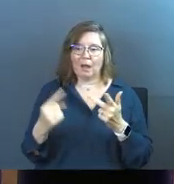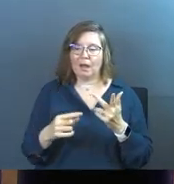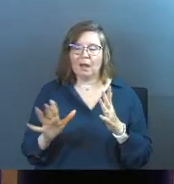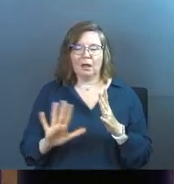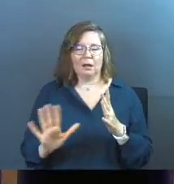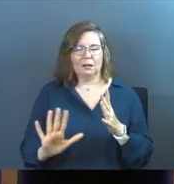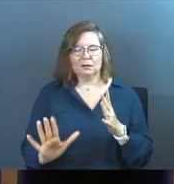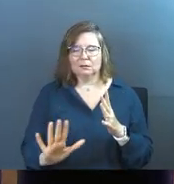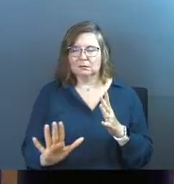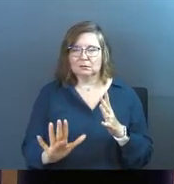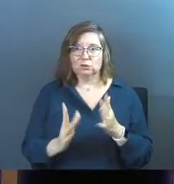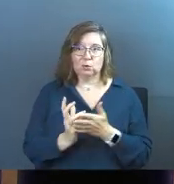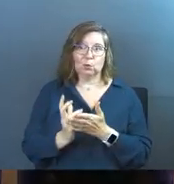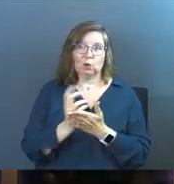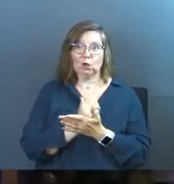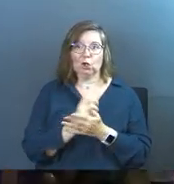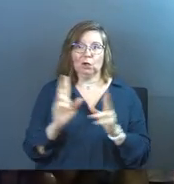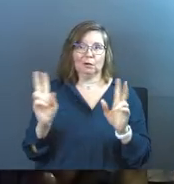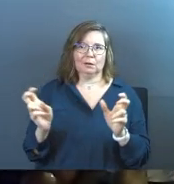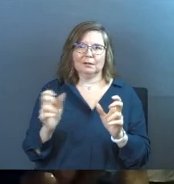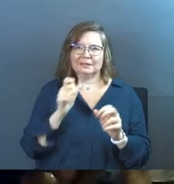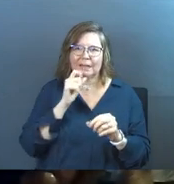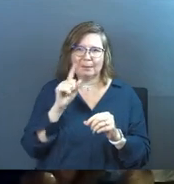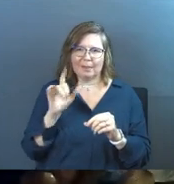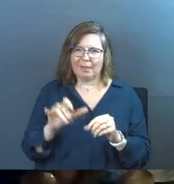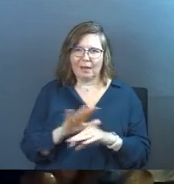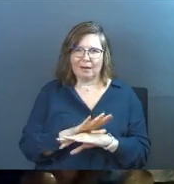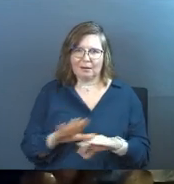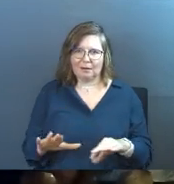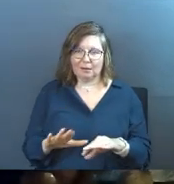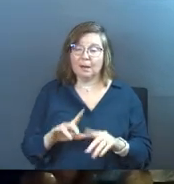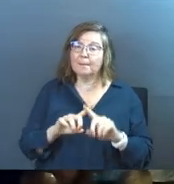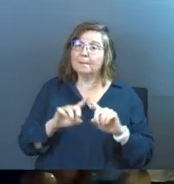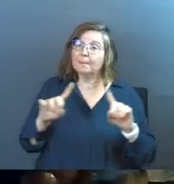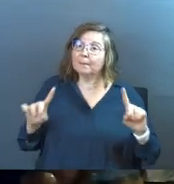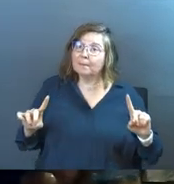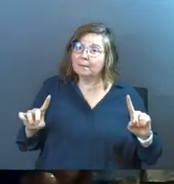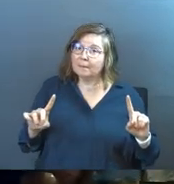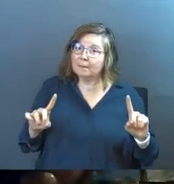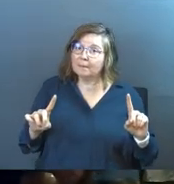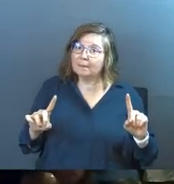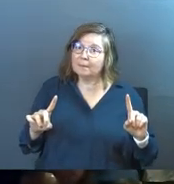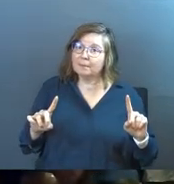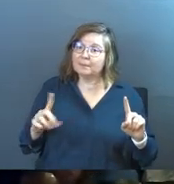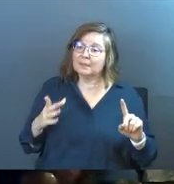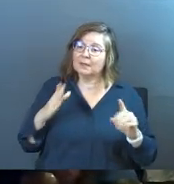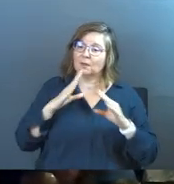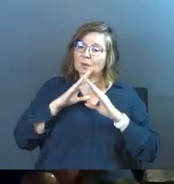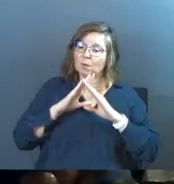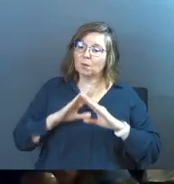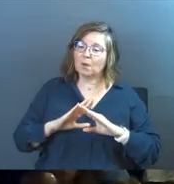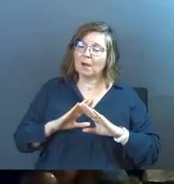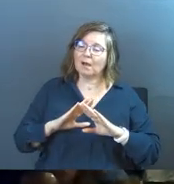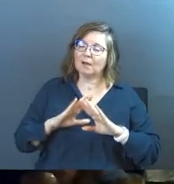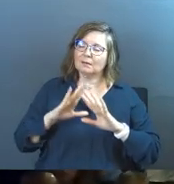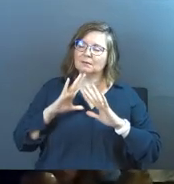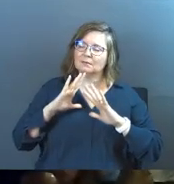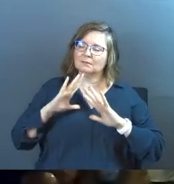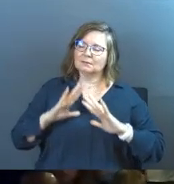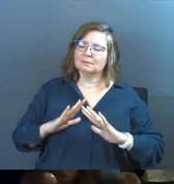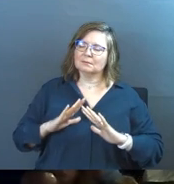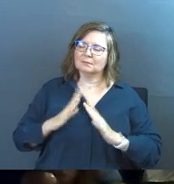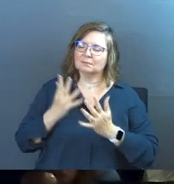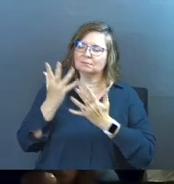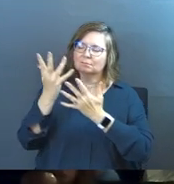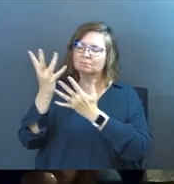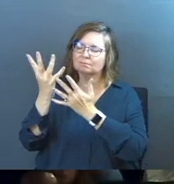supernaturally to like earn a thing from God. It's not about any of that. But the still, small voice does tend to get heard